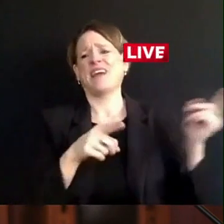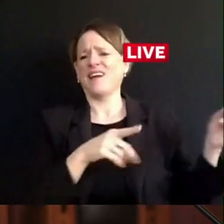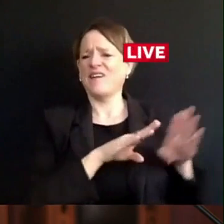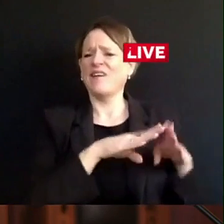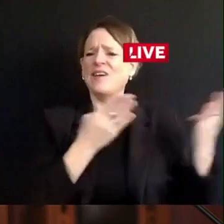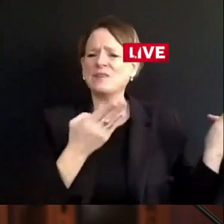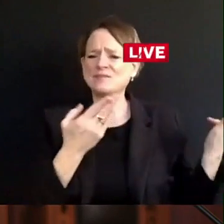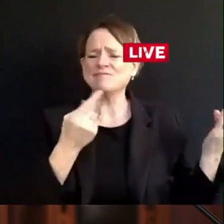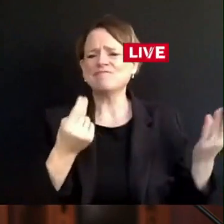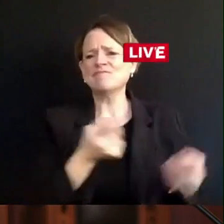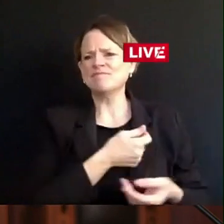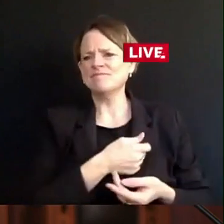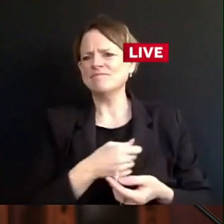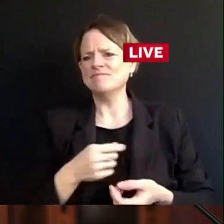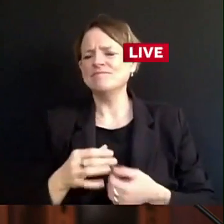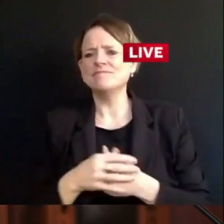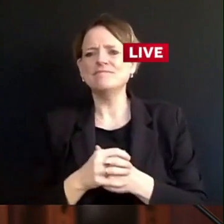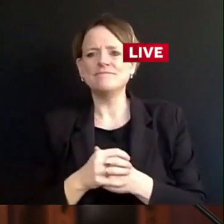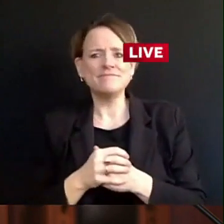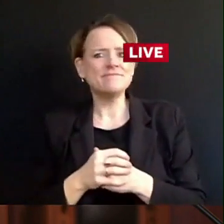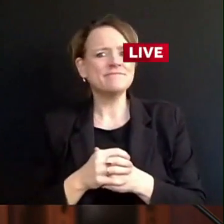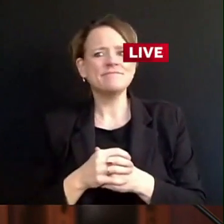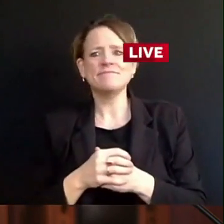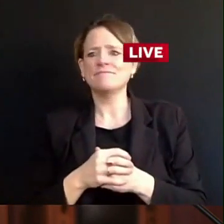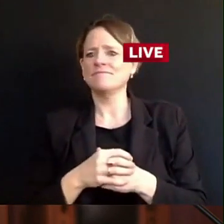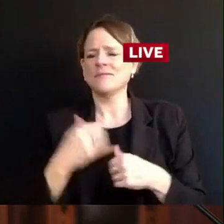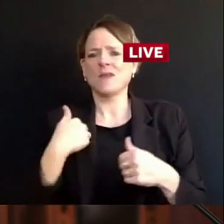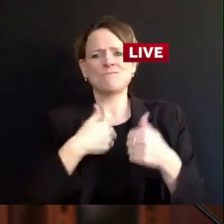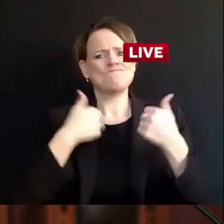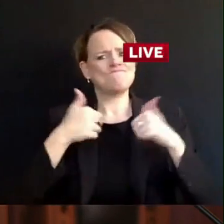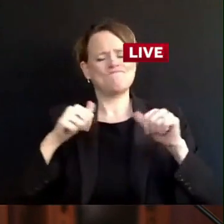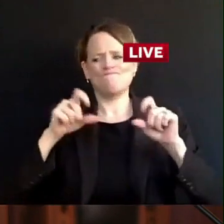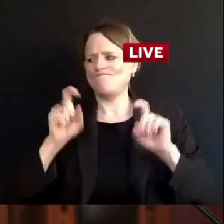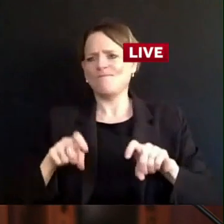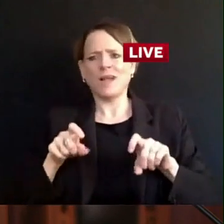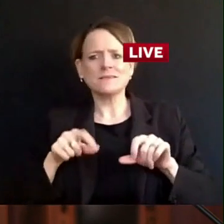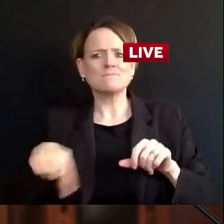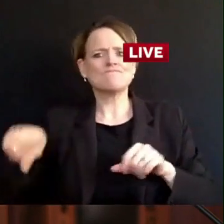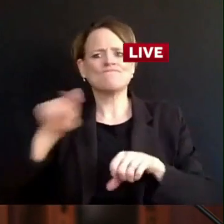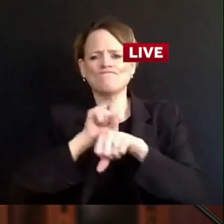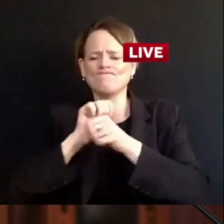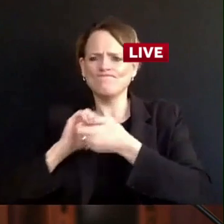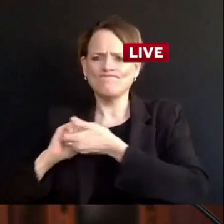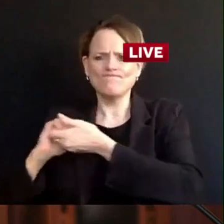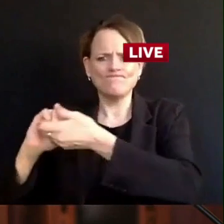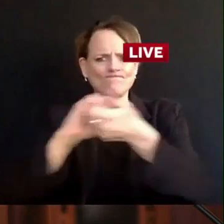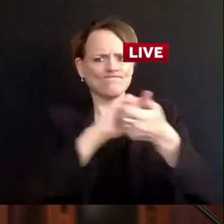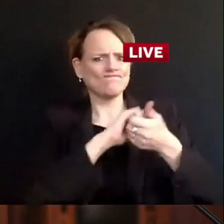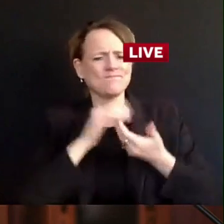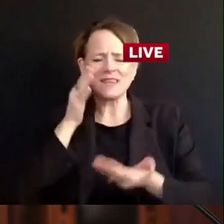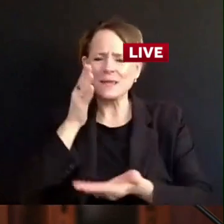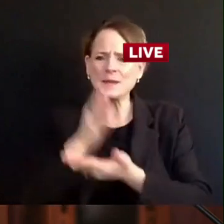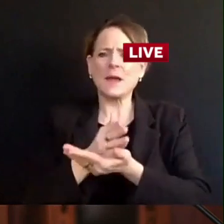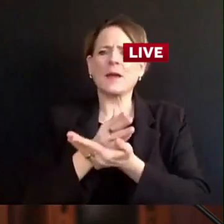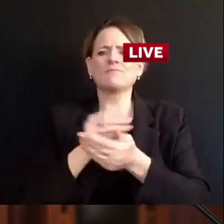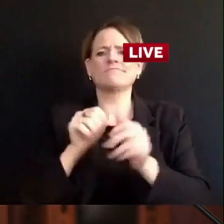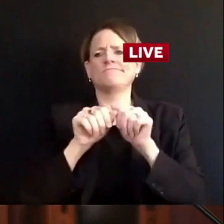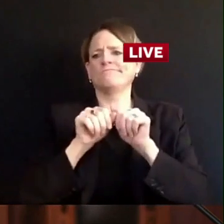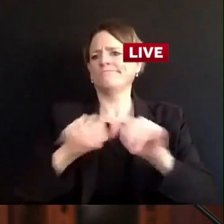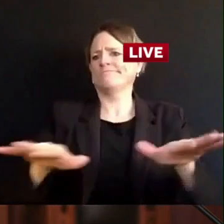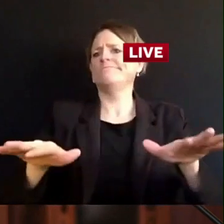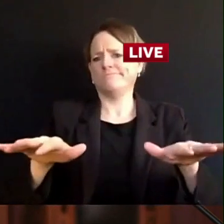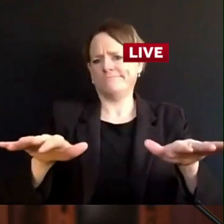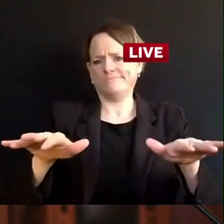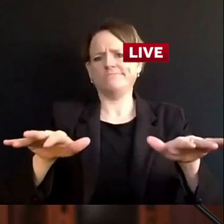much as we work together to stop the spread by doing the things that we know work, by staying home, by wearing a mask, by